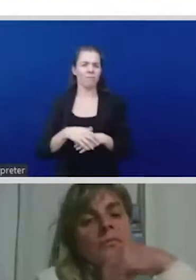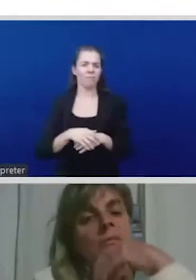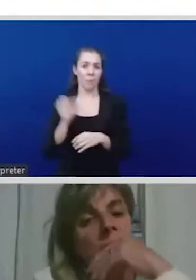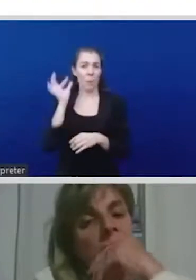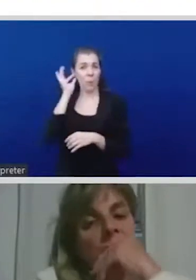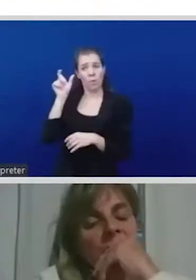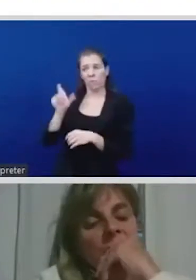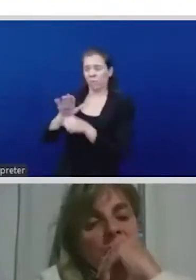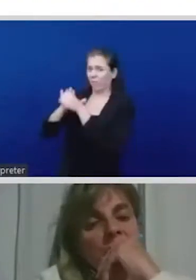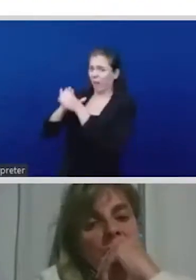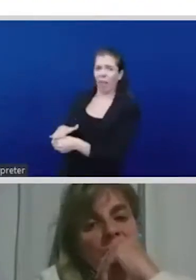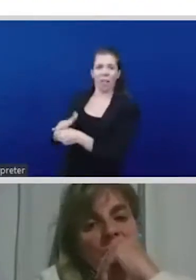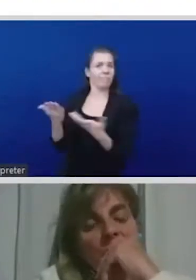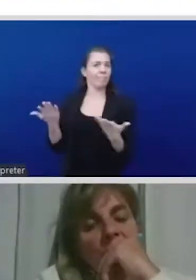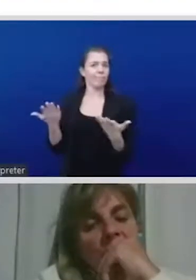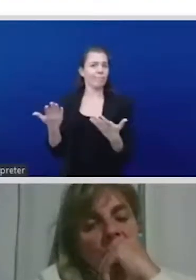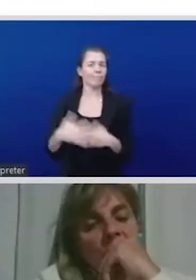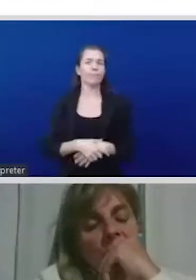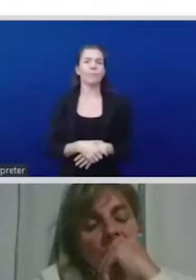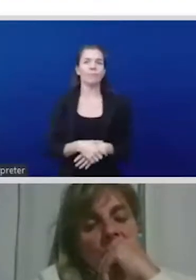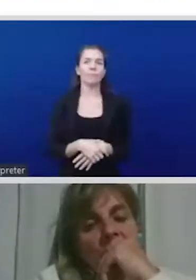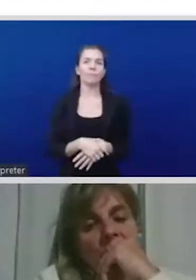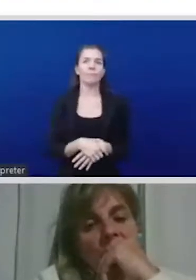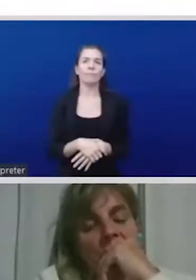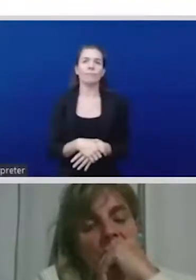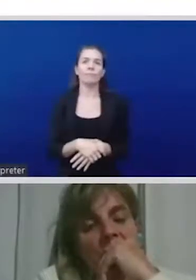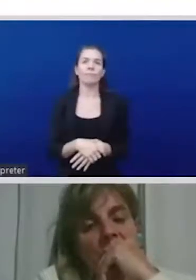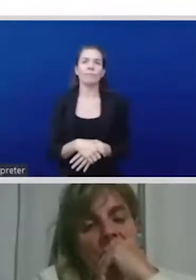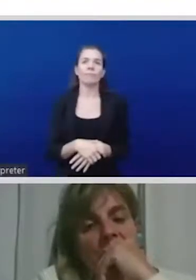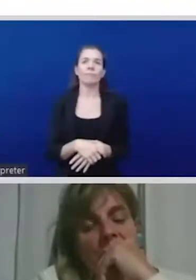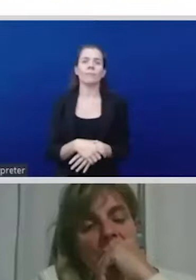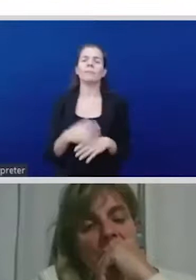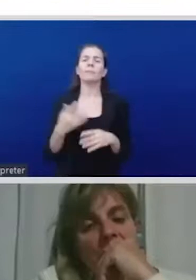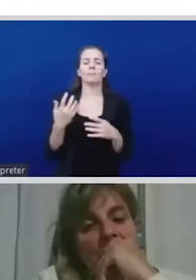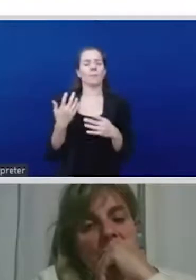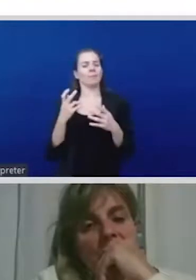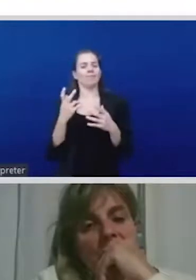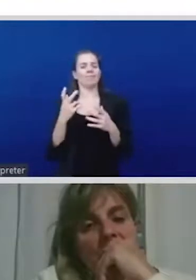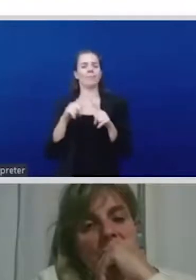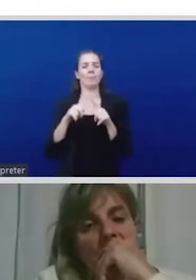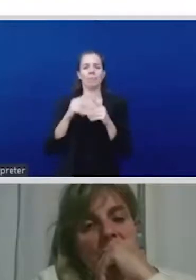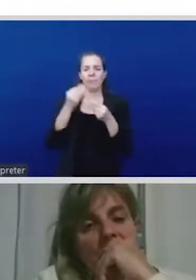information that was coming forth and how these women really I mean it was a struggle it was a challenge because